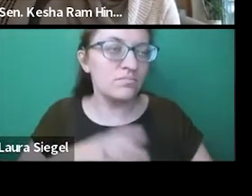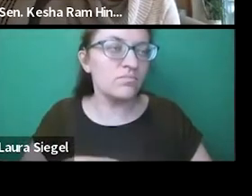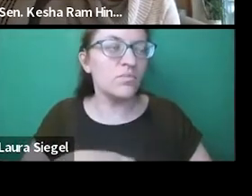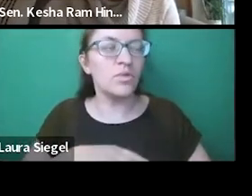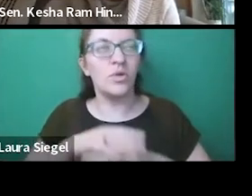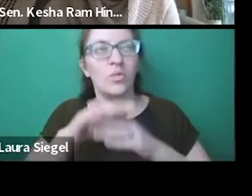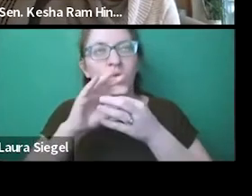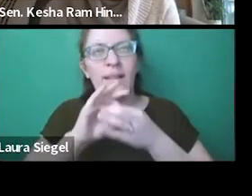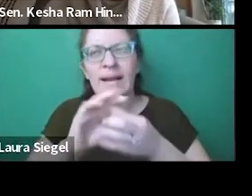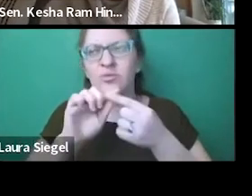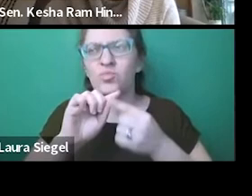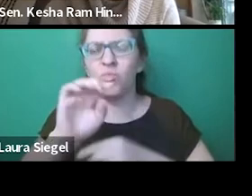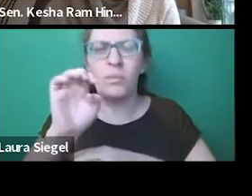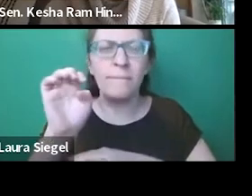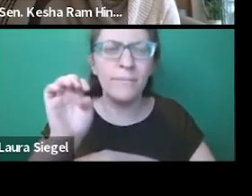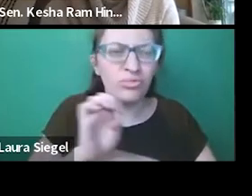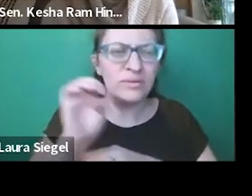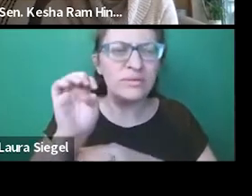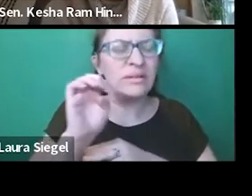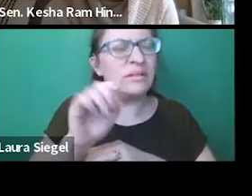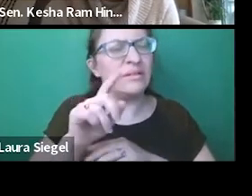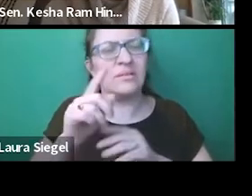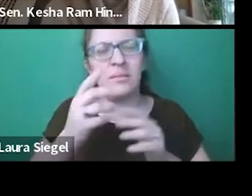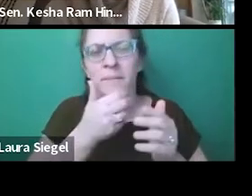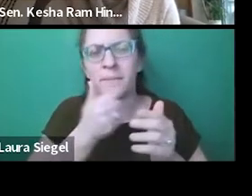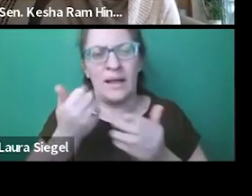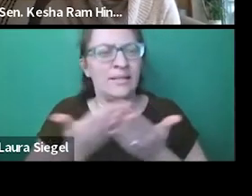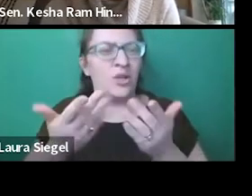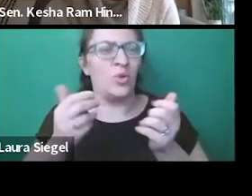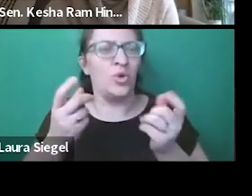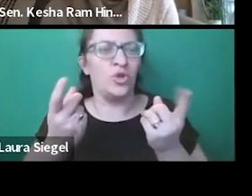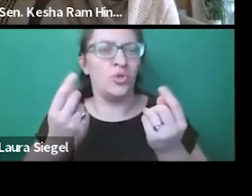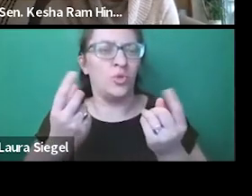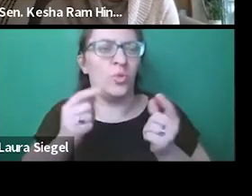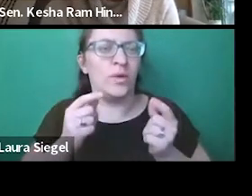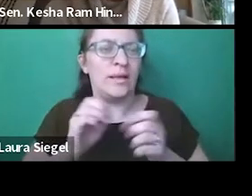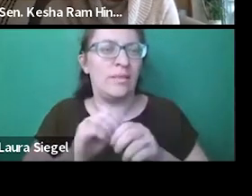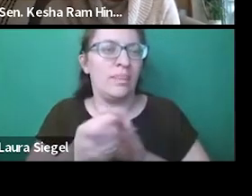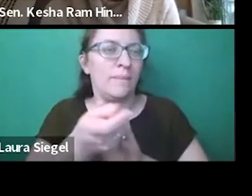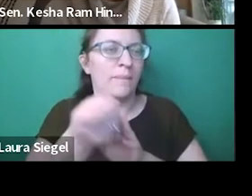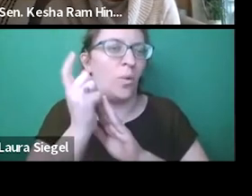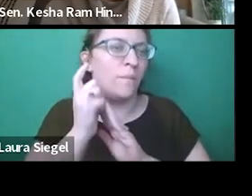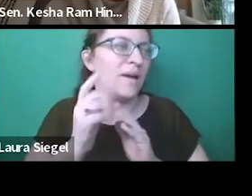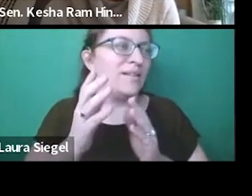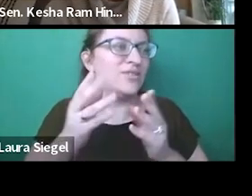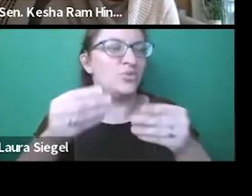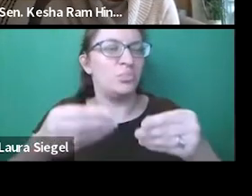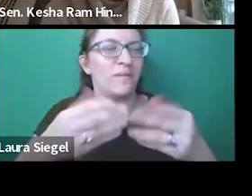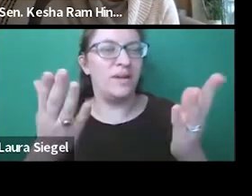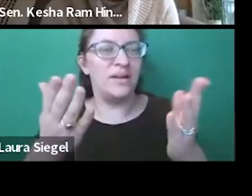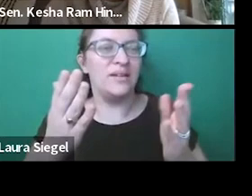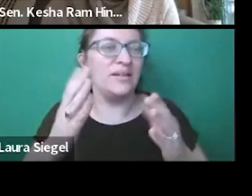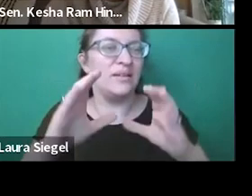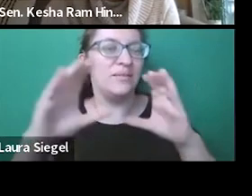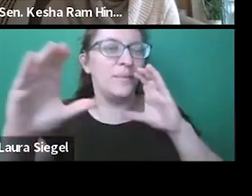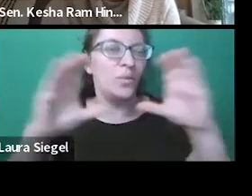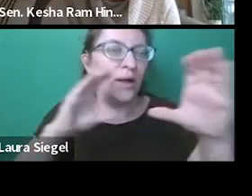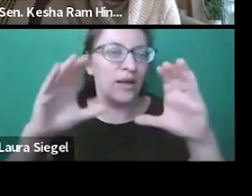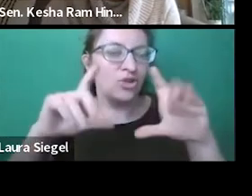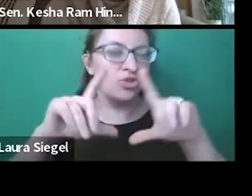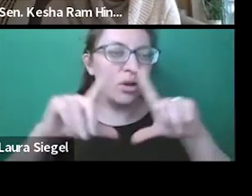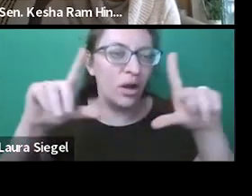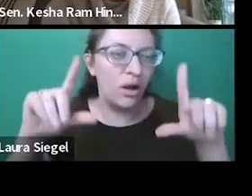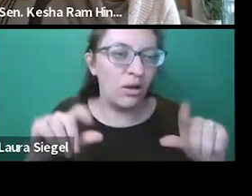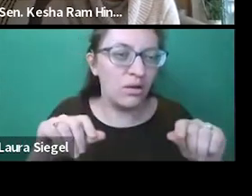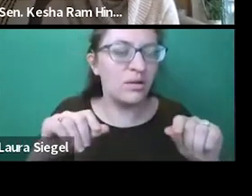does need to be, um, as detailed and accurate as we can make it. And I'm happy to help. Regarding emergency services, there is, uh, a